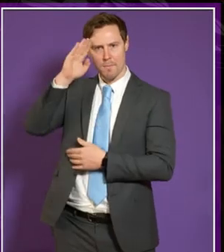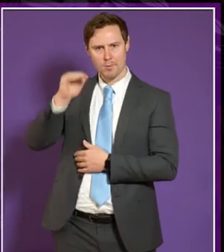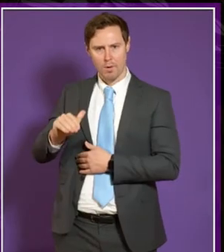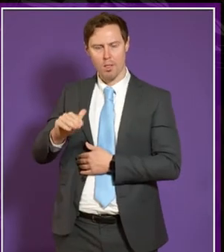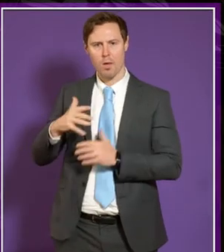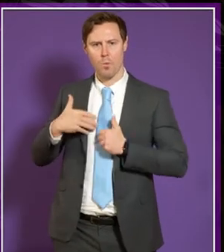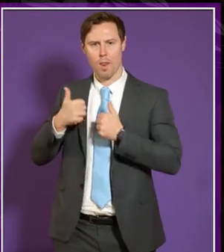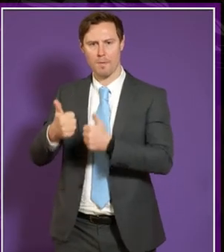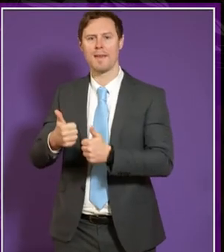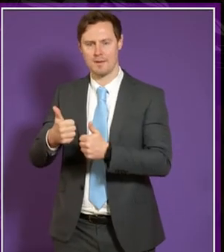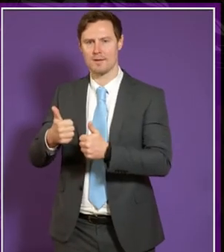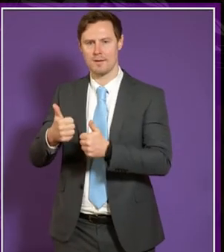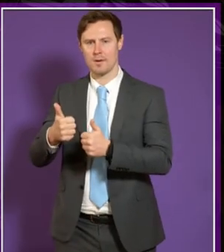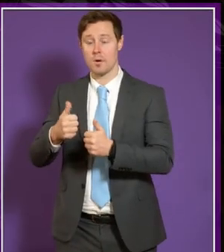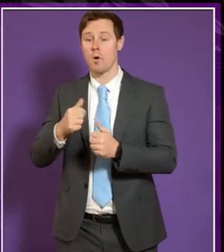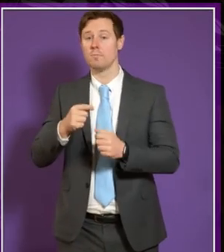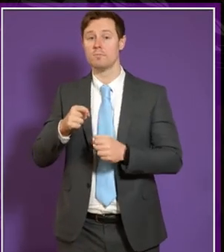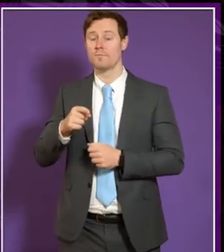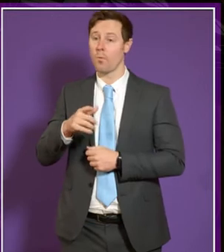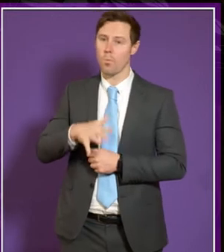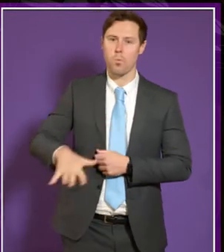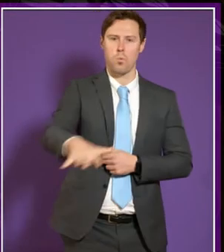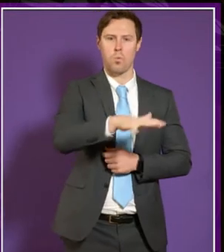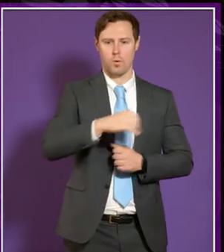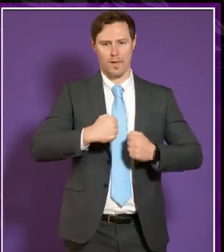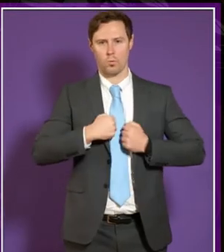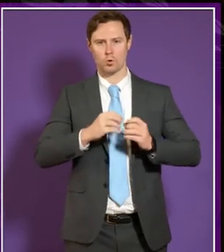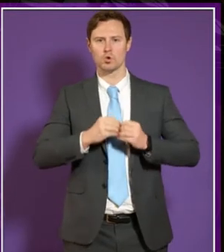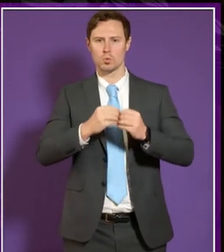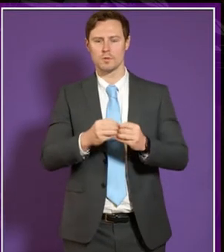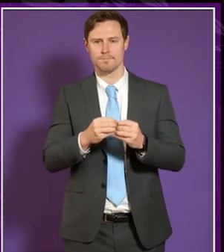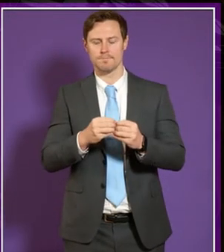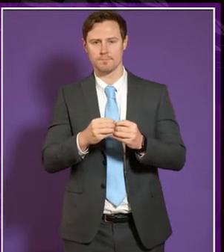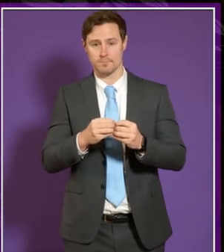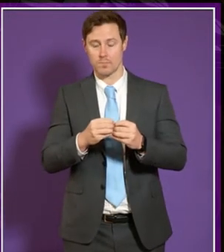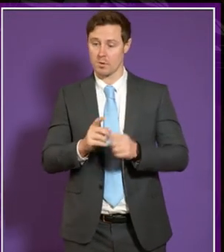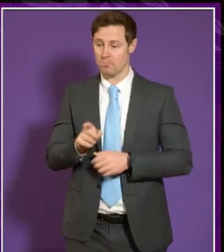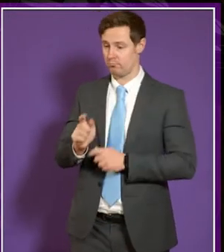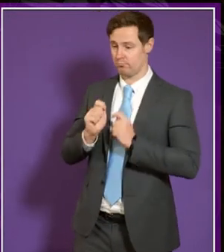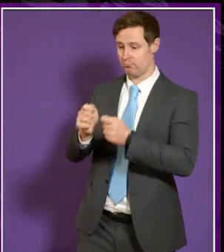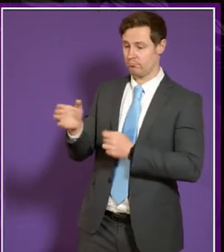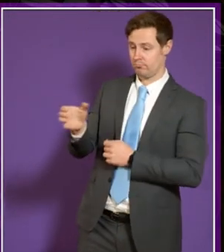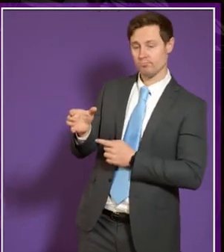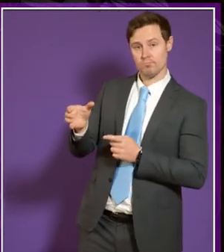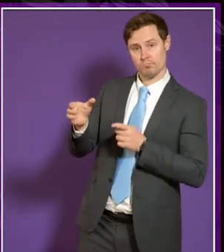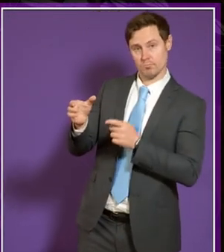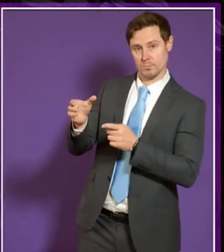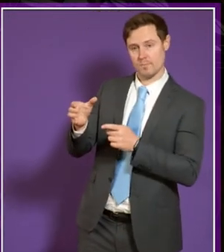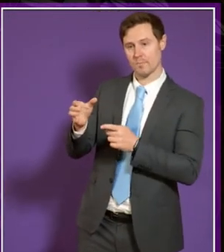well-being of all our students. So that individual is looking to